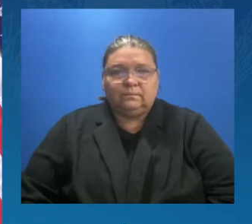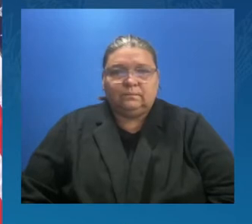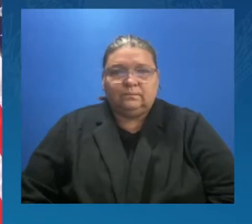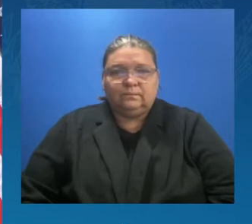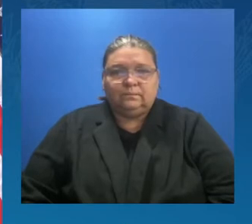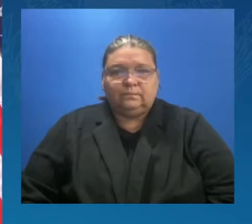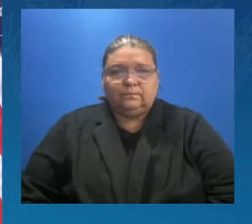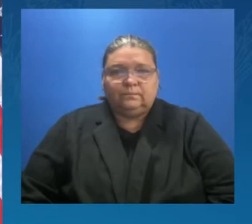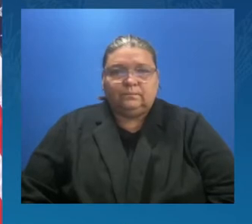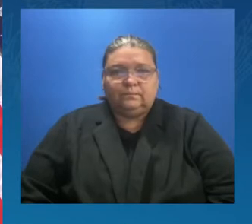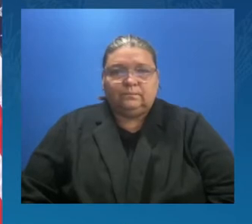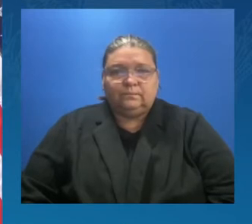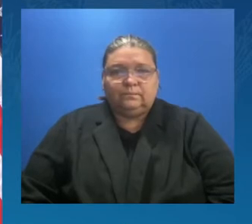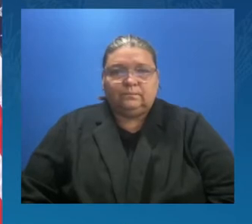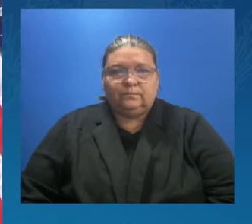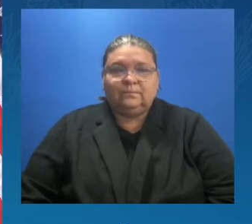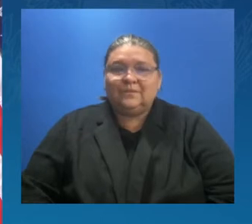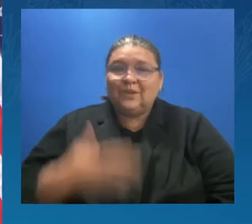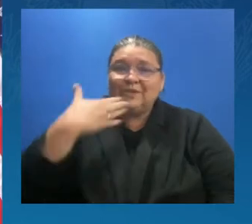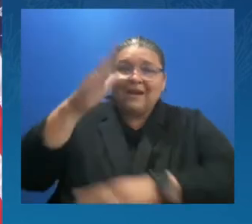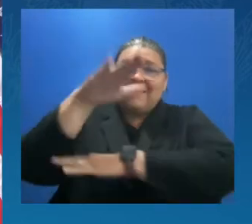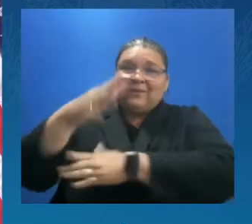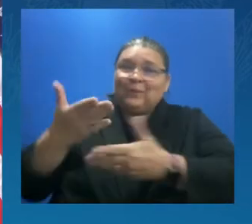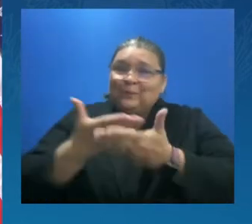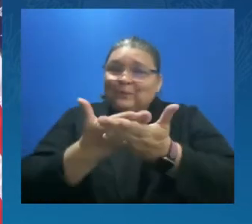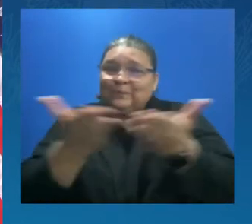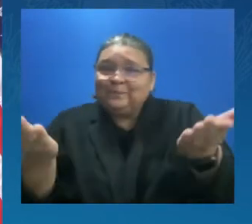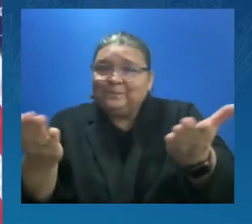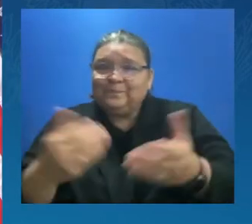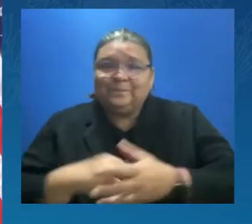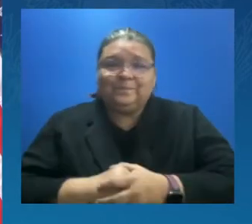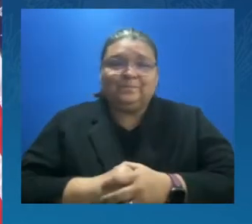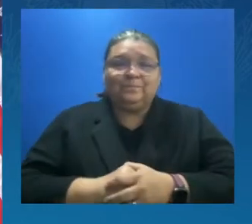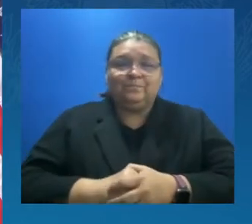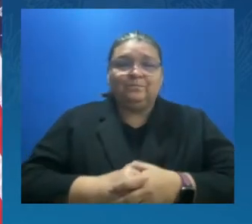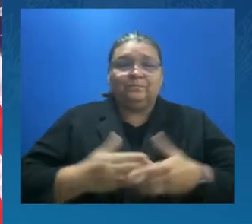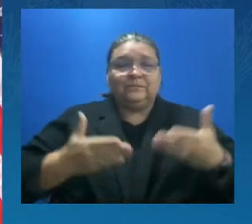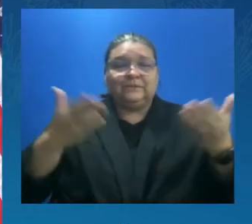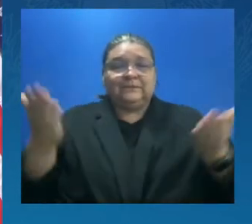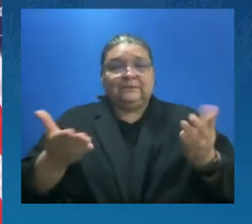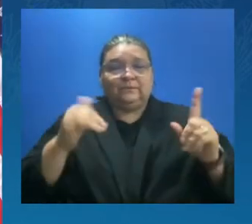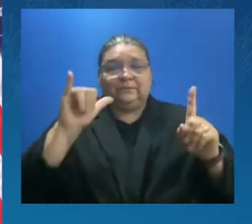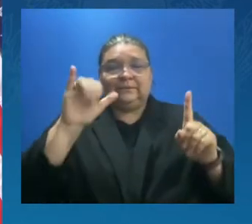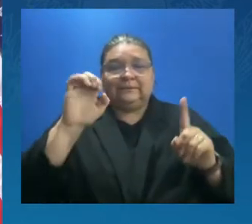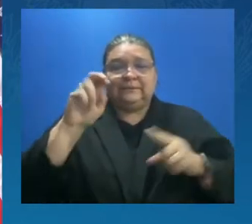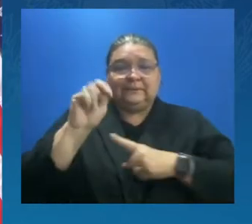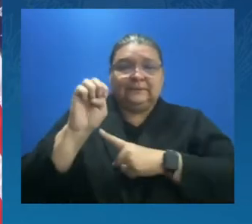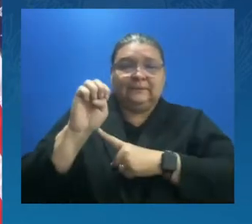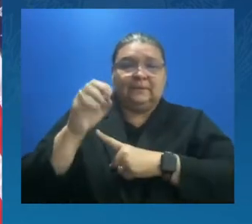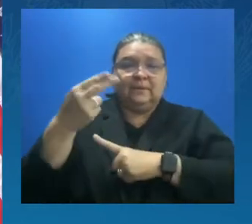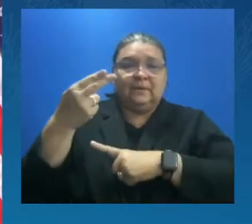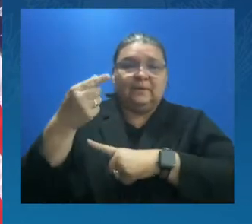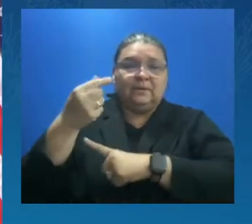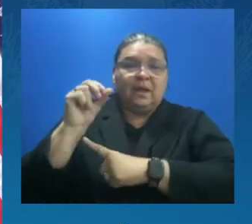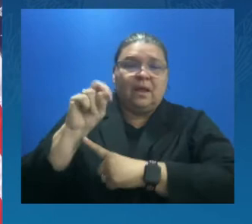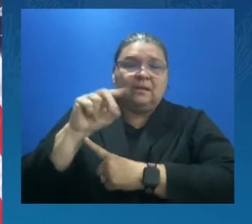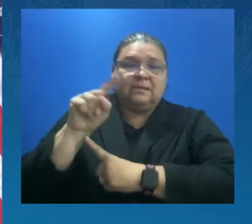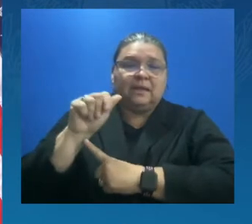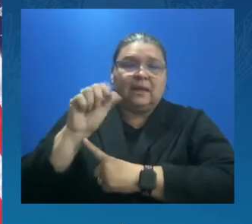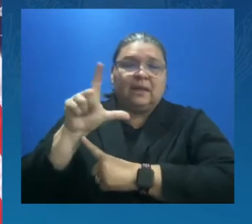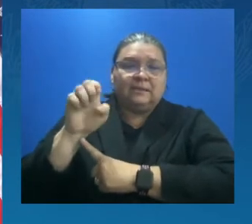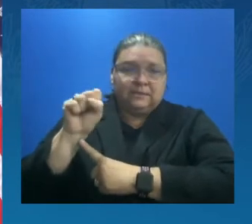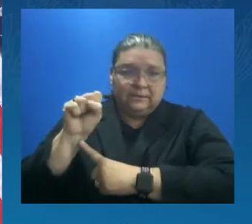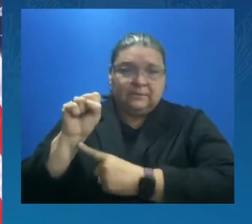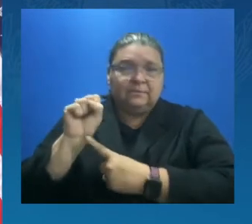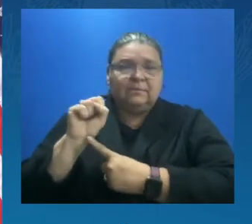Good afternoon. My name is Yandy Gonzales, and I'm truly blessed to be here with you today. I'm the proud